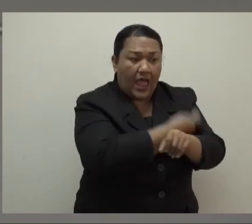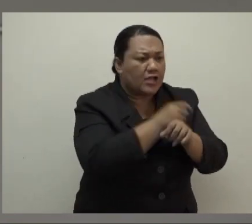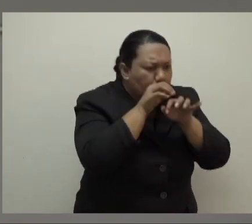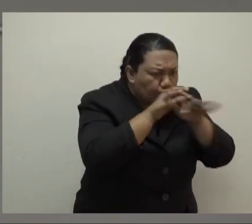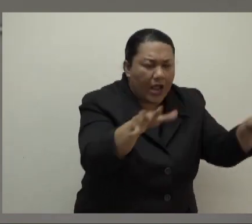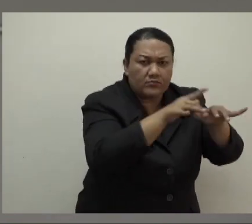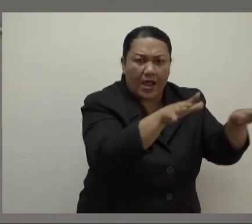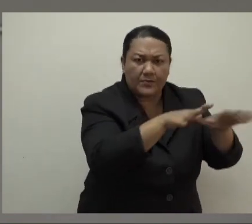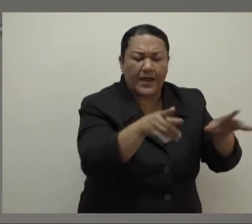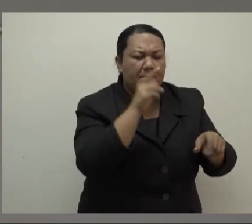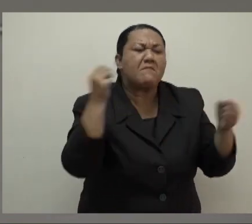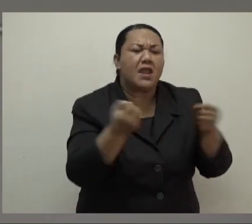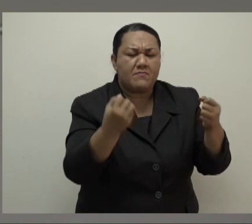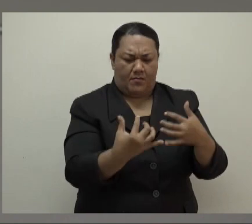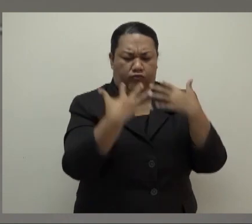Any other questions?